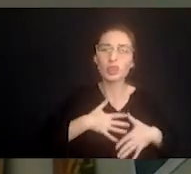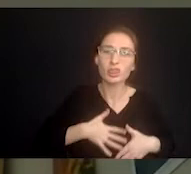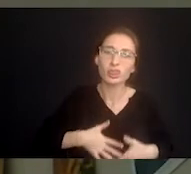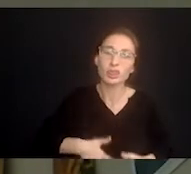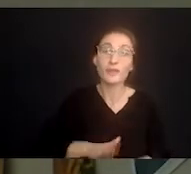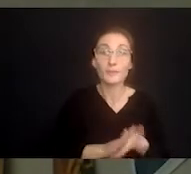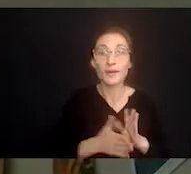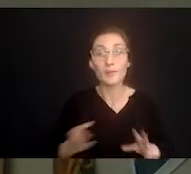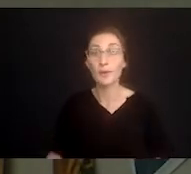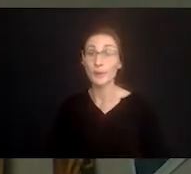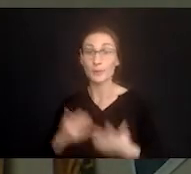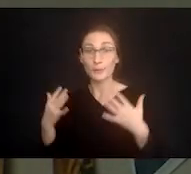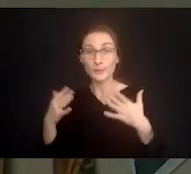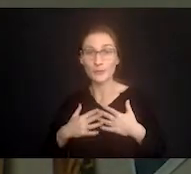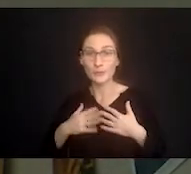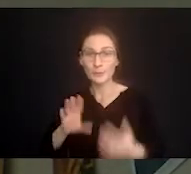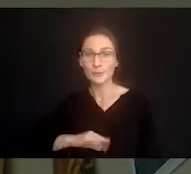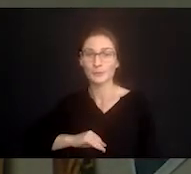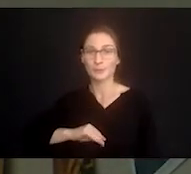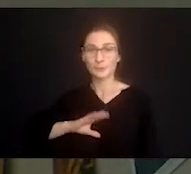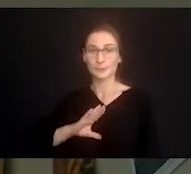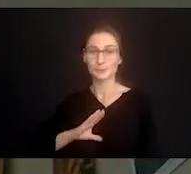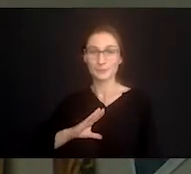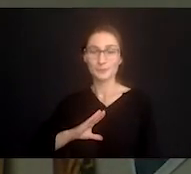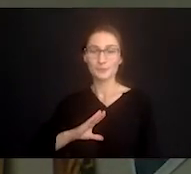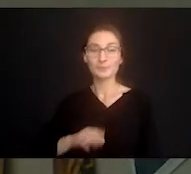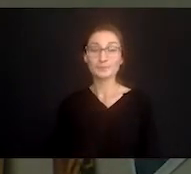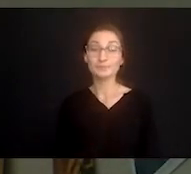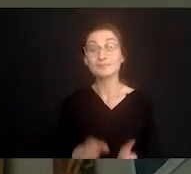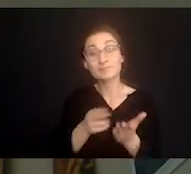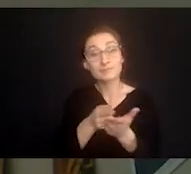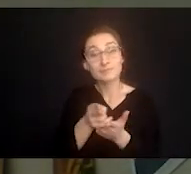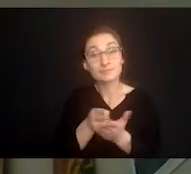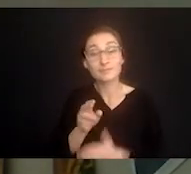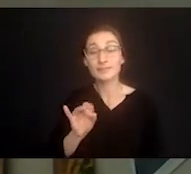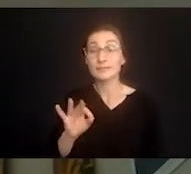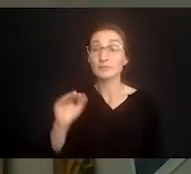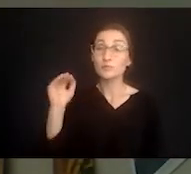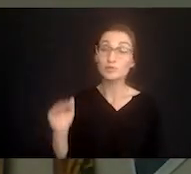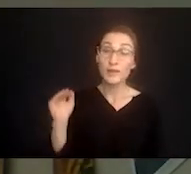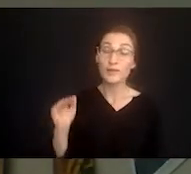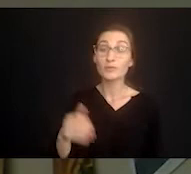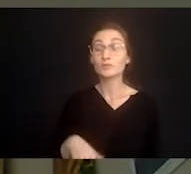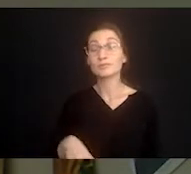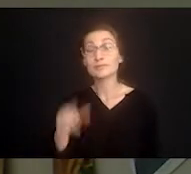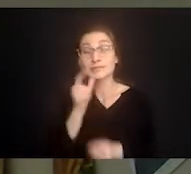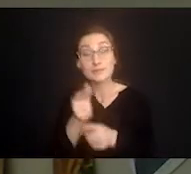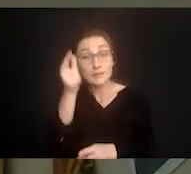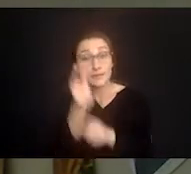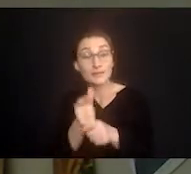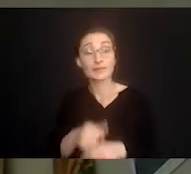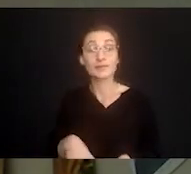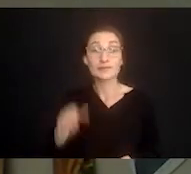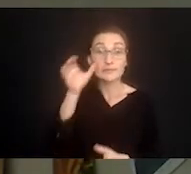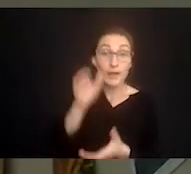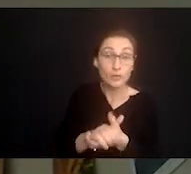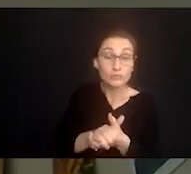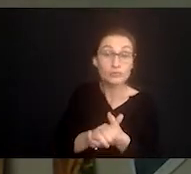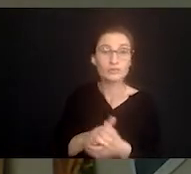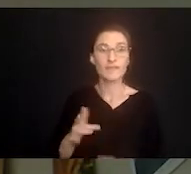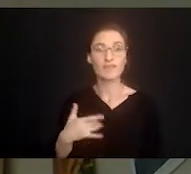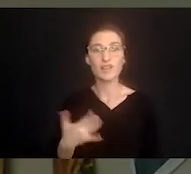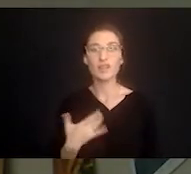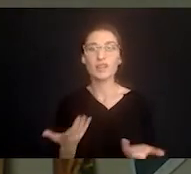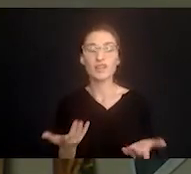for me it encourages me and honestly even if your child or your spouse or your sibling who you're caring for